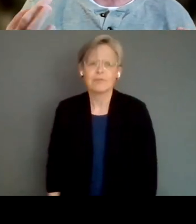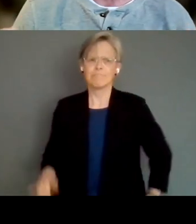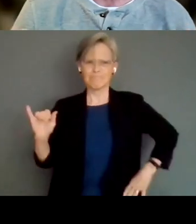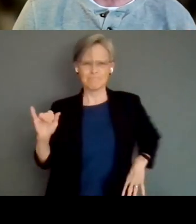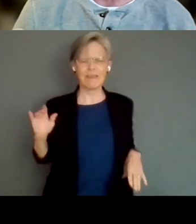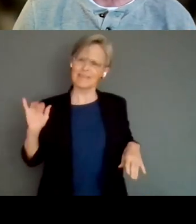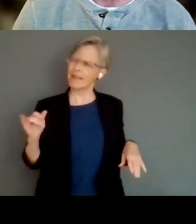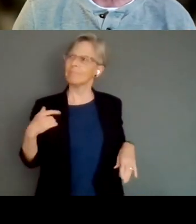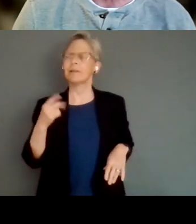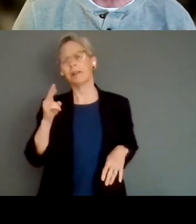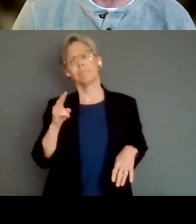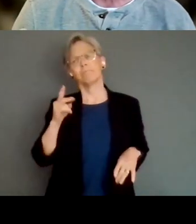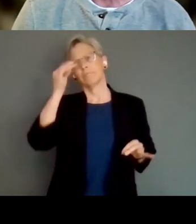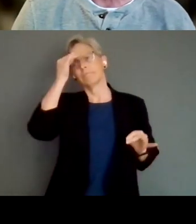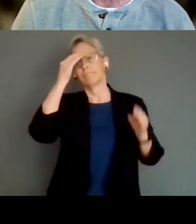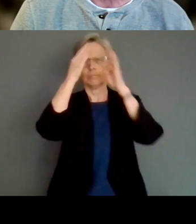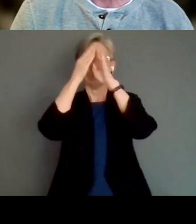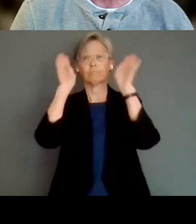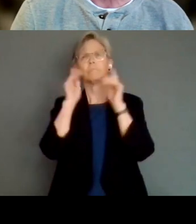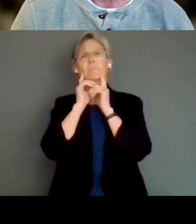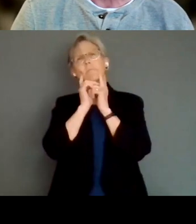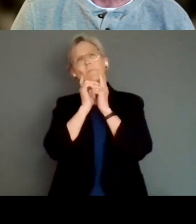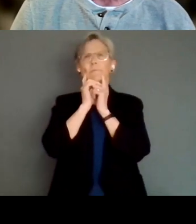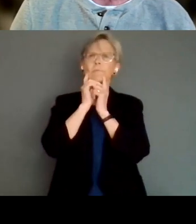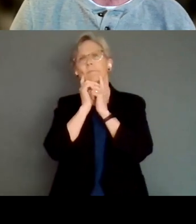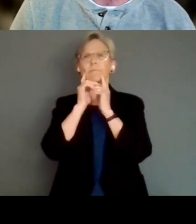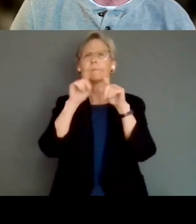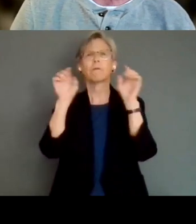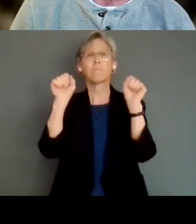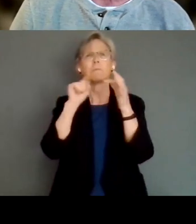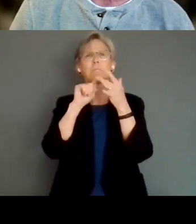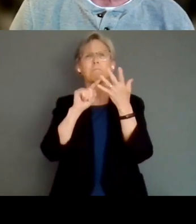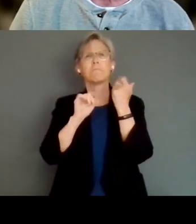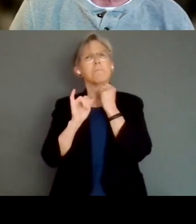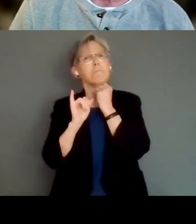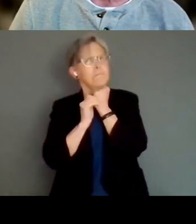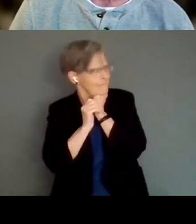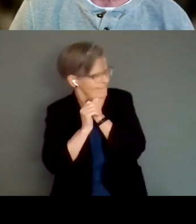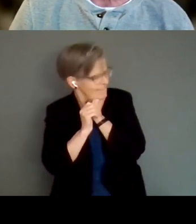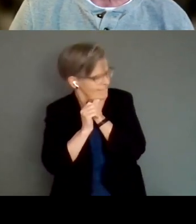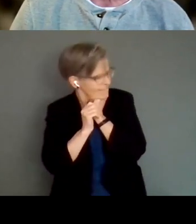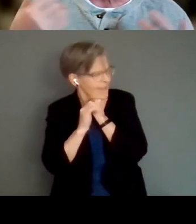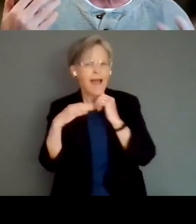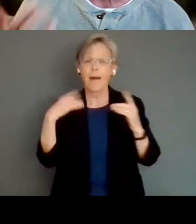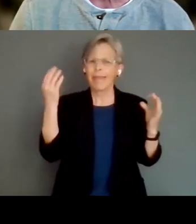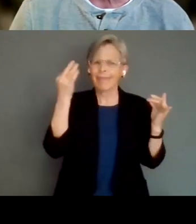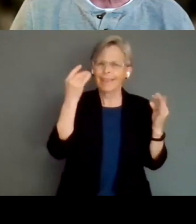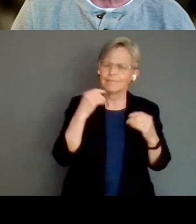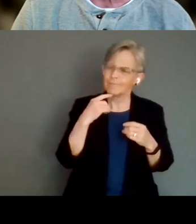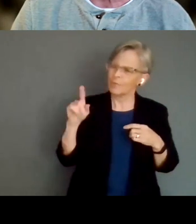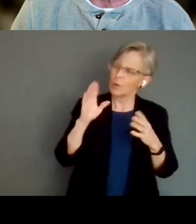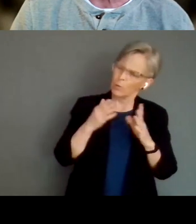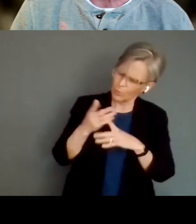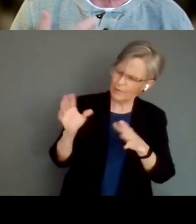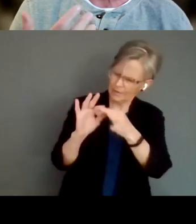opened my mind up to a great deal of the possibilities. I'm thinking of just as we were kind of going